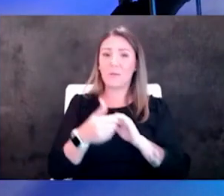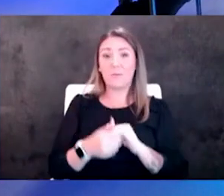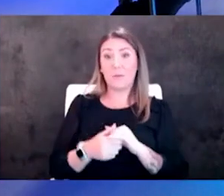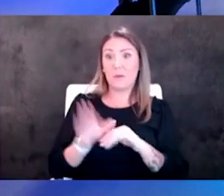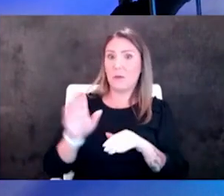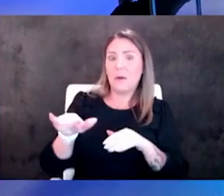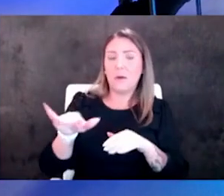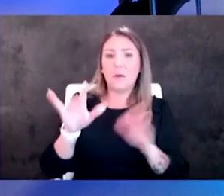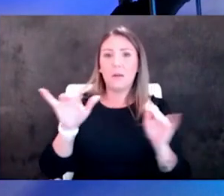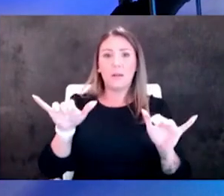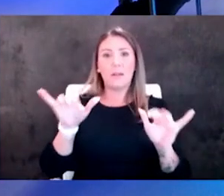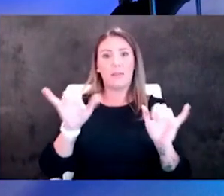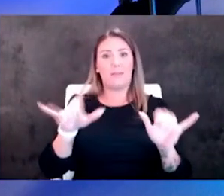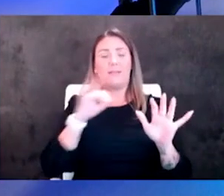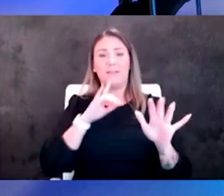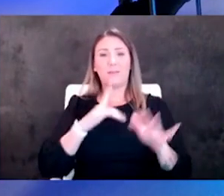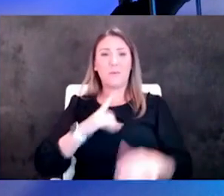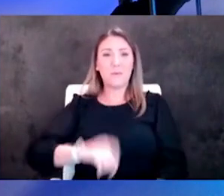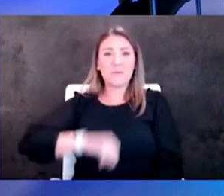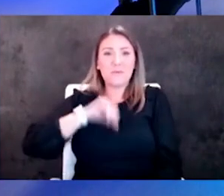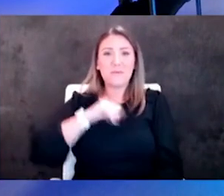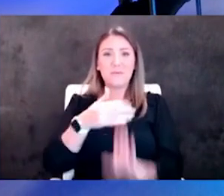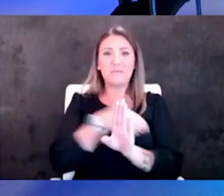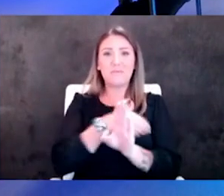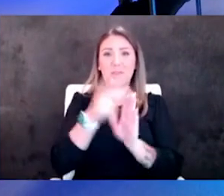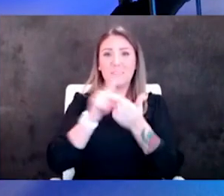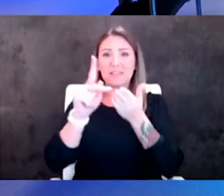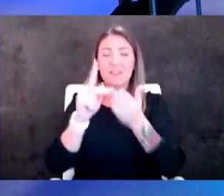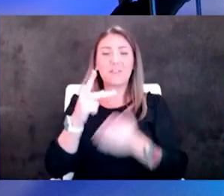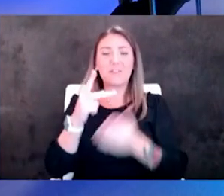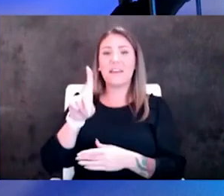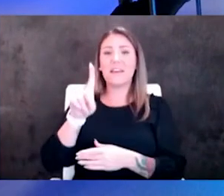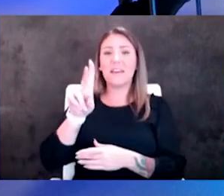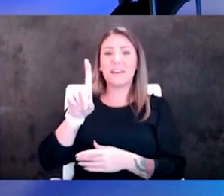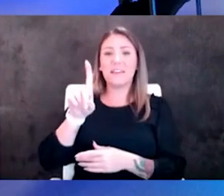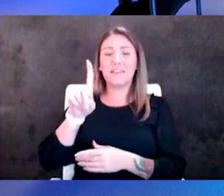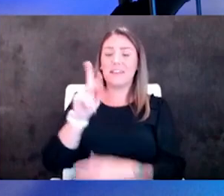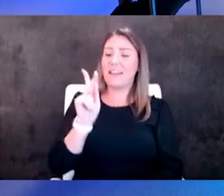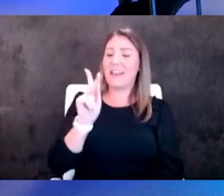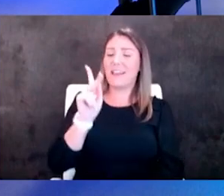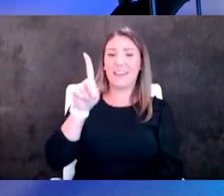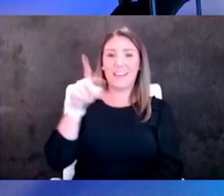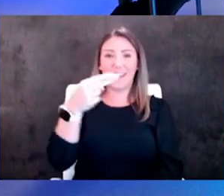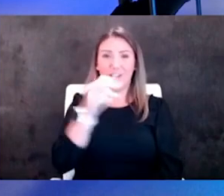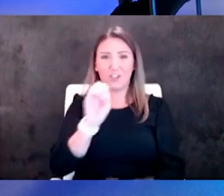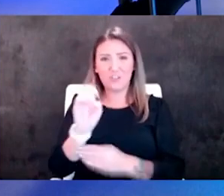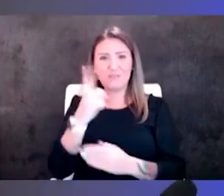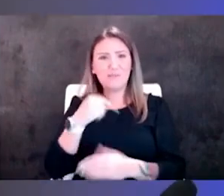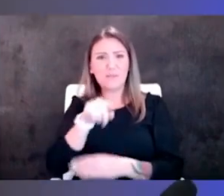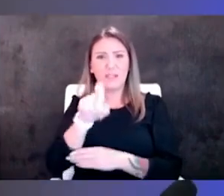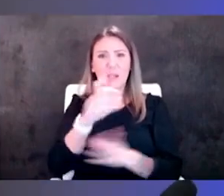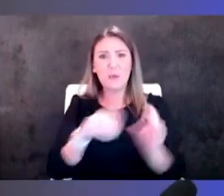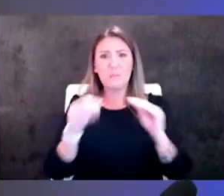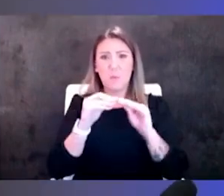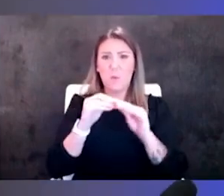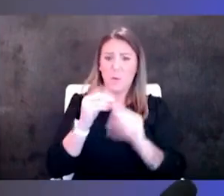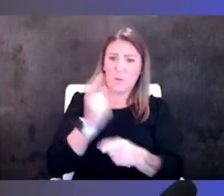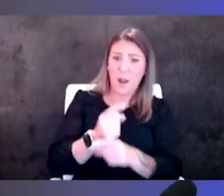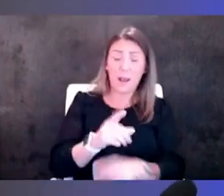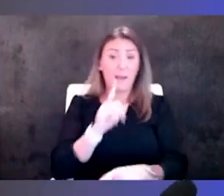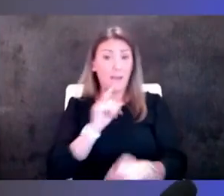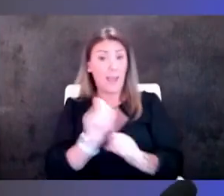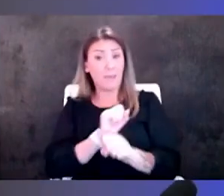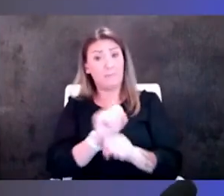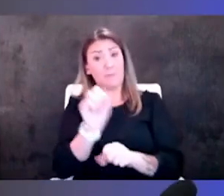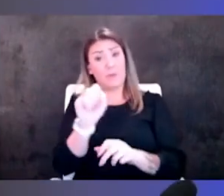make you swallow the pride as a former secretary of KDHE and something we think gosh we should do more of no absolutely you know that was